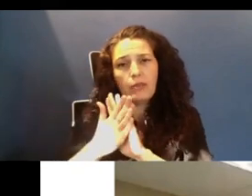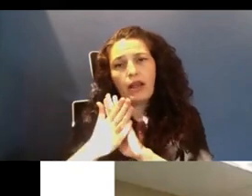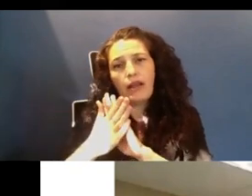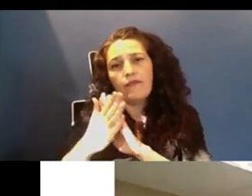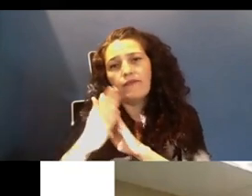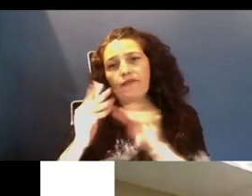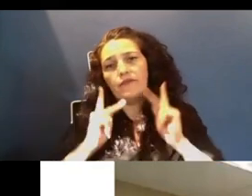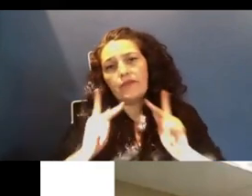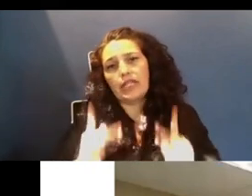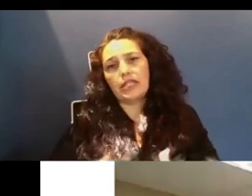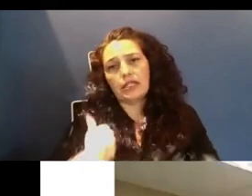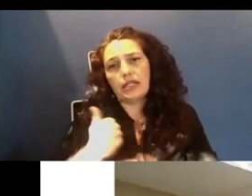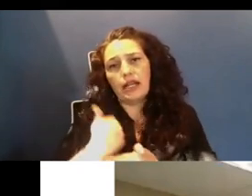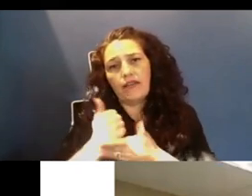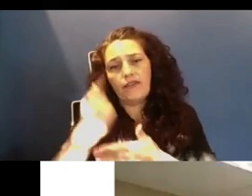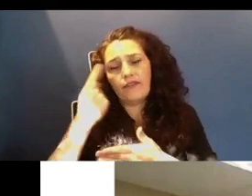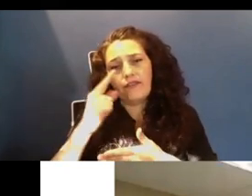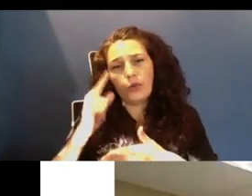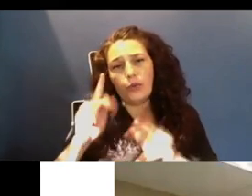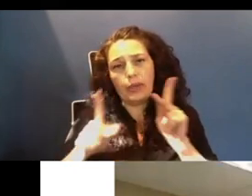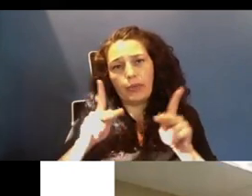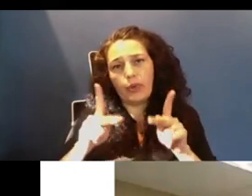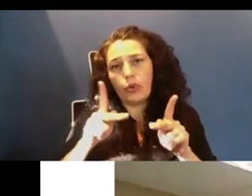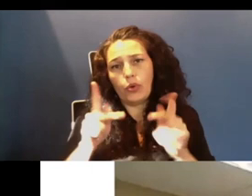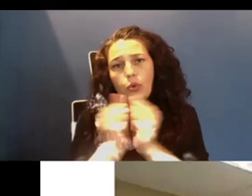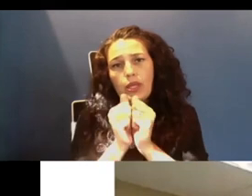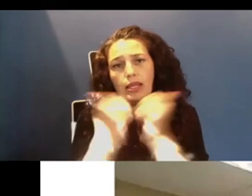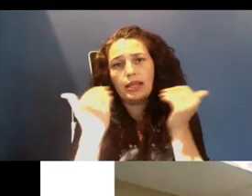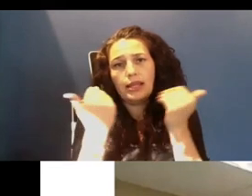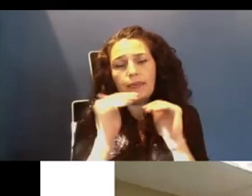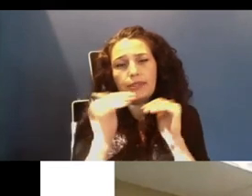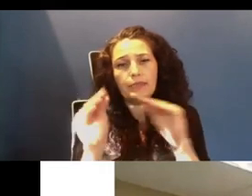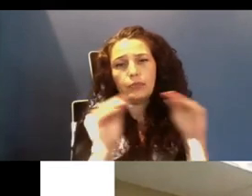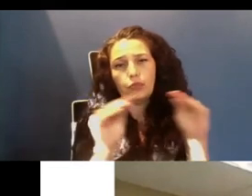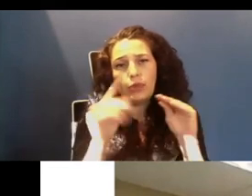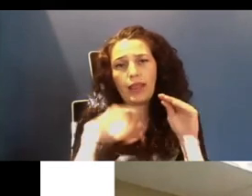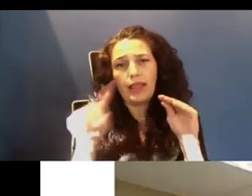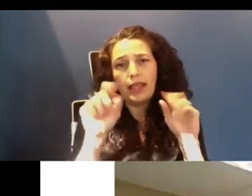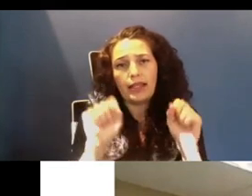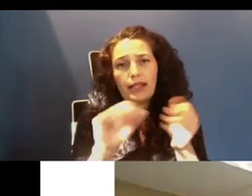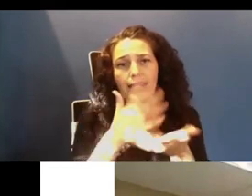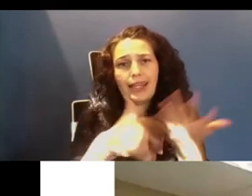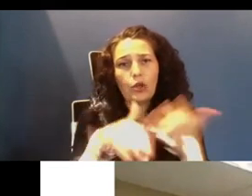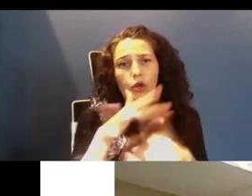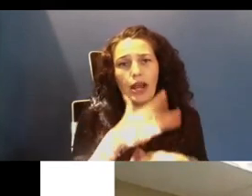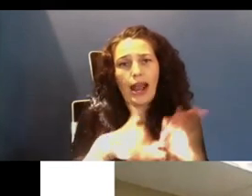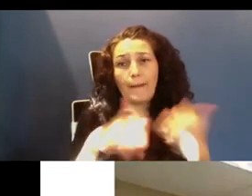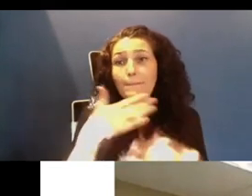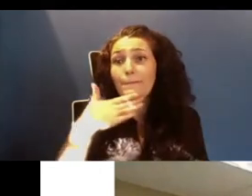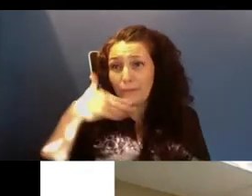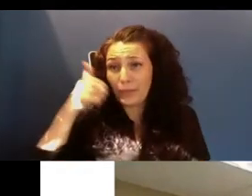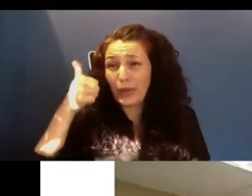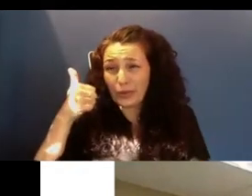or others like them may be able to interact with their world in a way that exceeds what they're capable